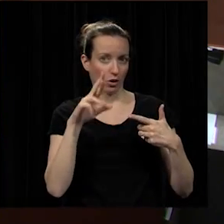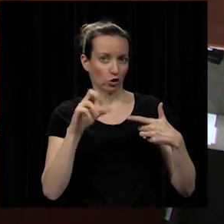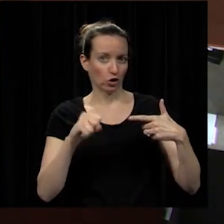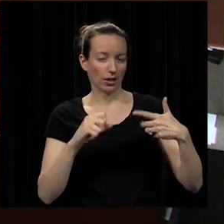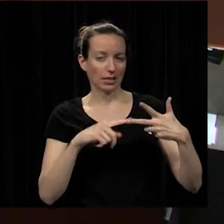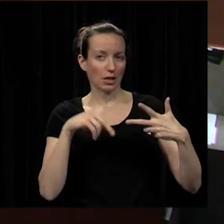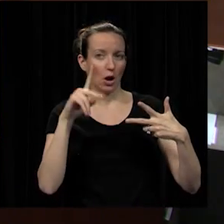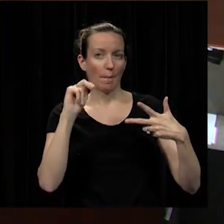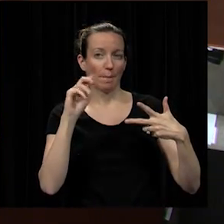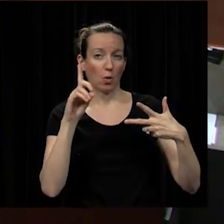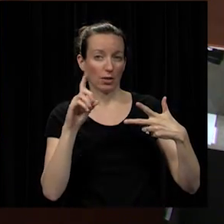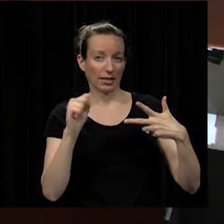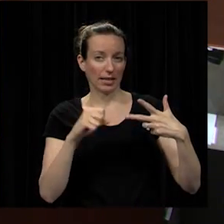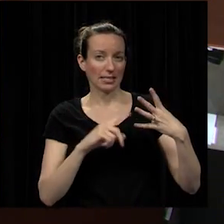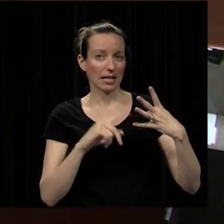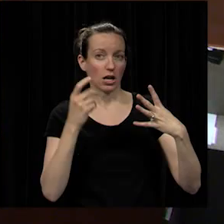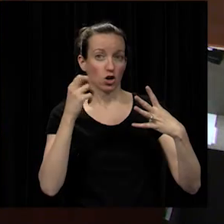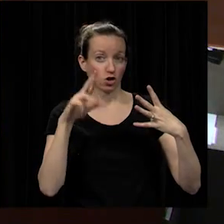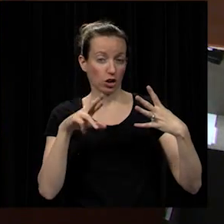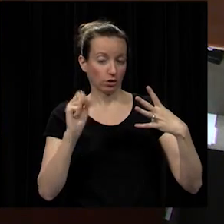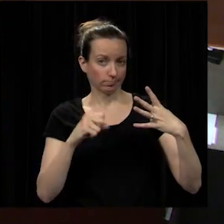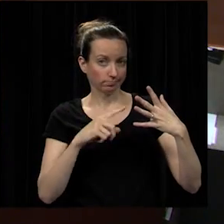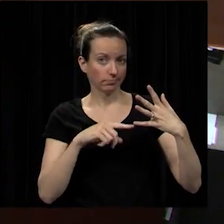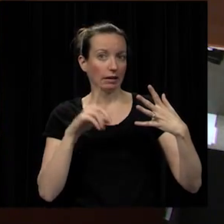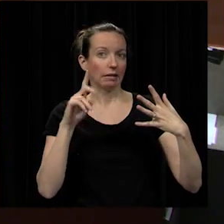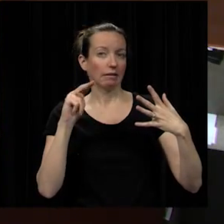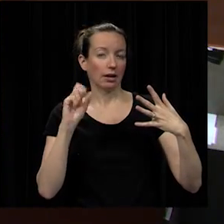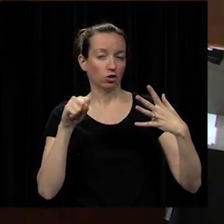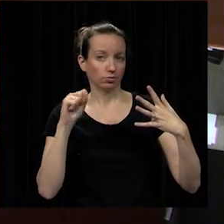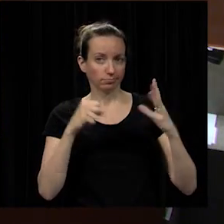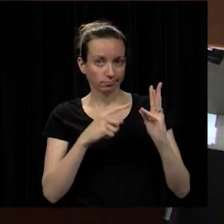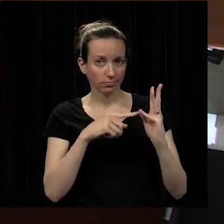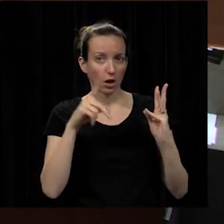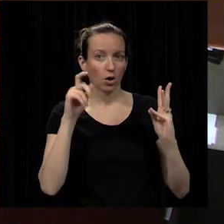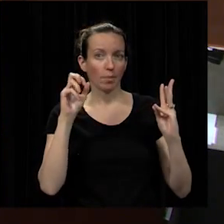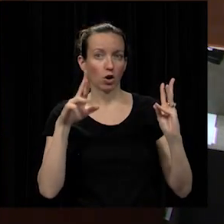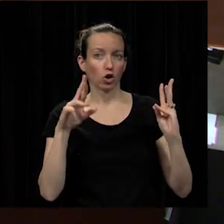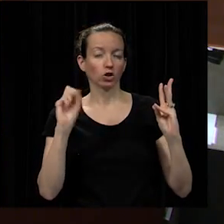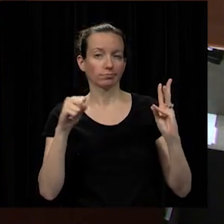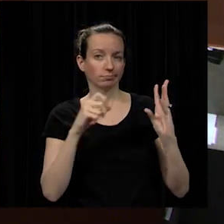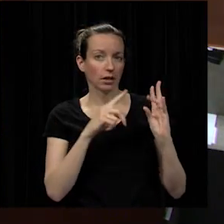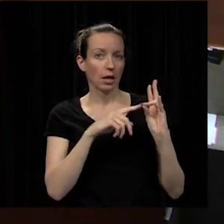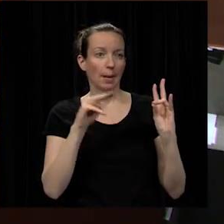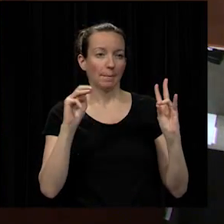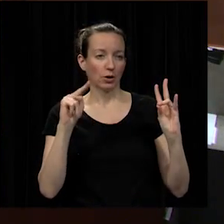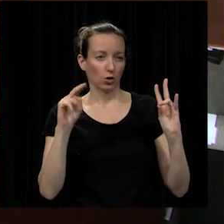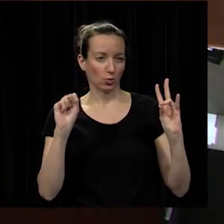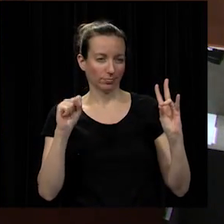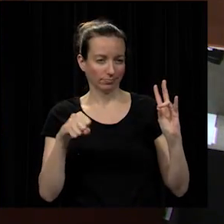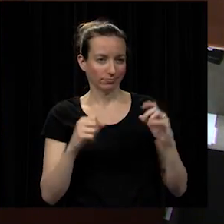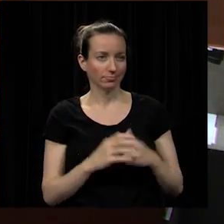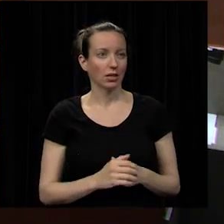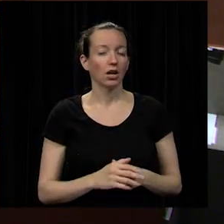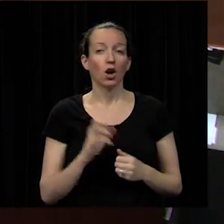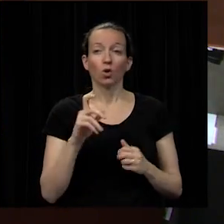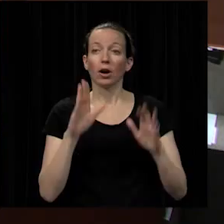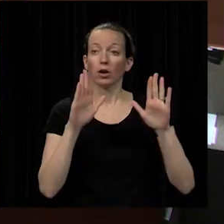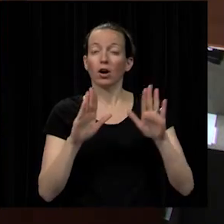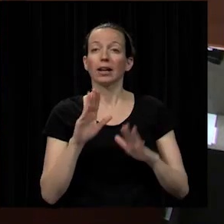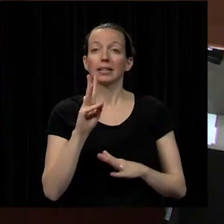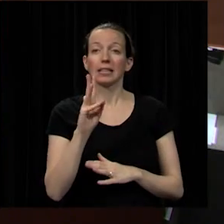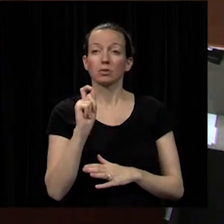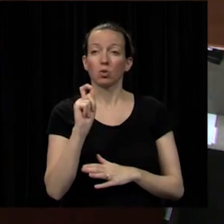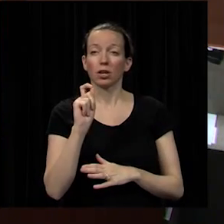poland yes mr sheer yes dr daniels yes mr parker yes mr mccune yes great 6.13